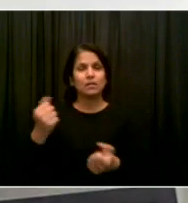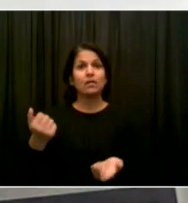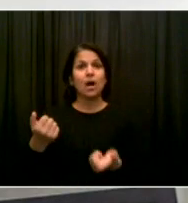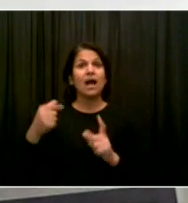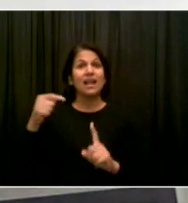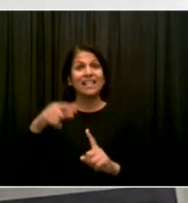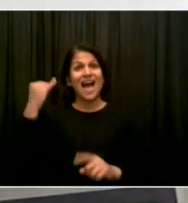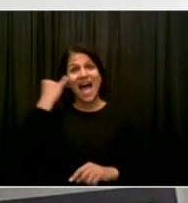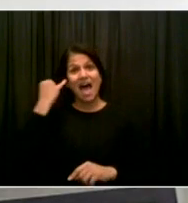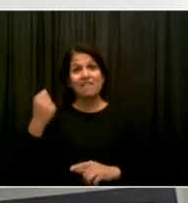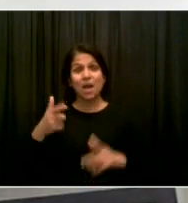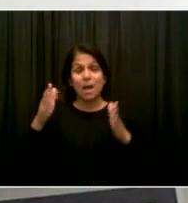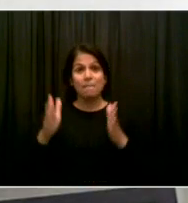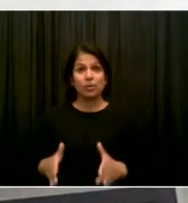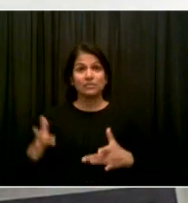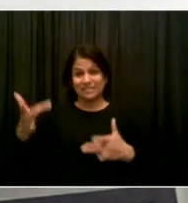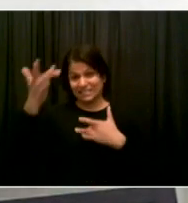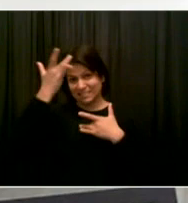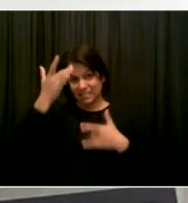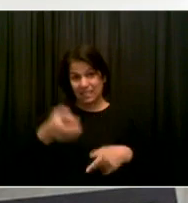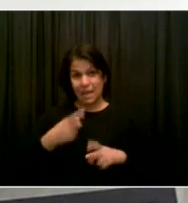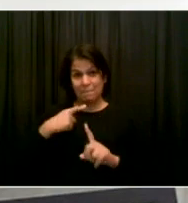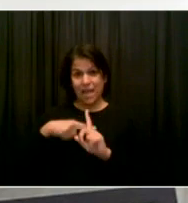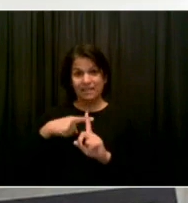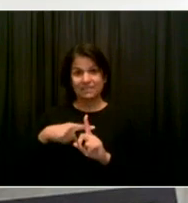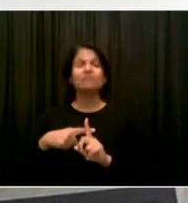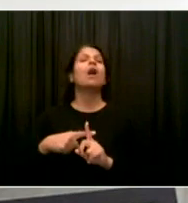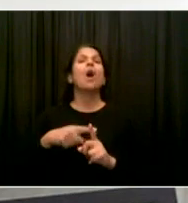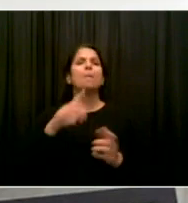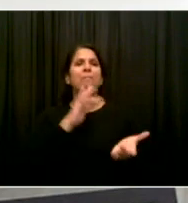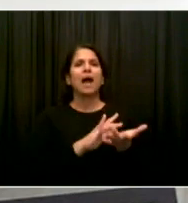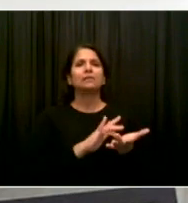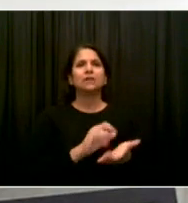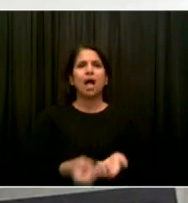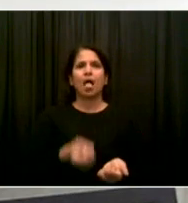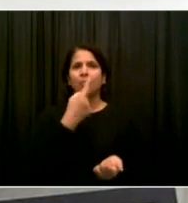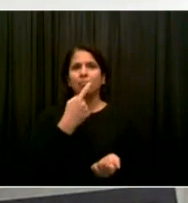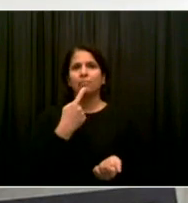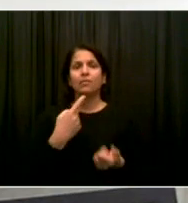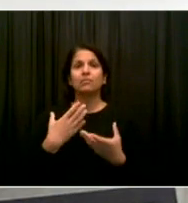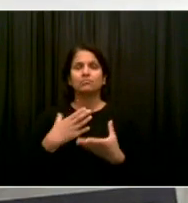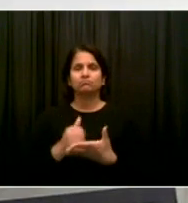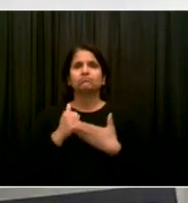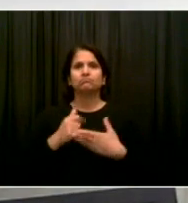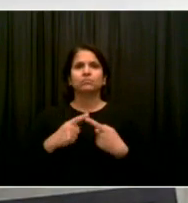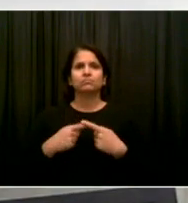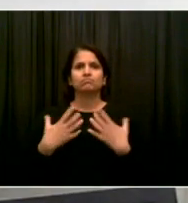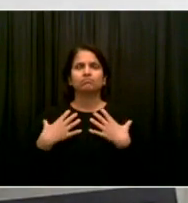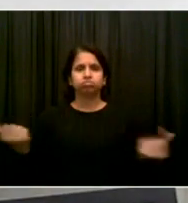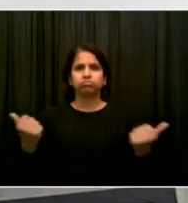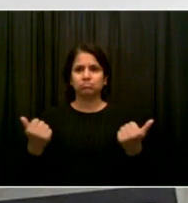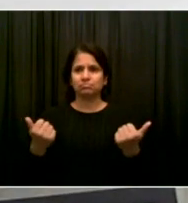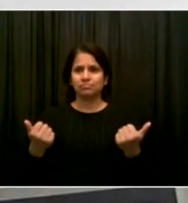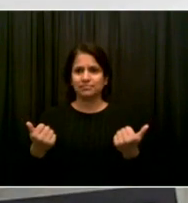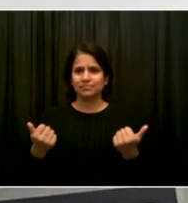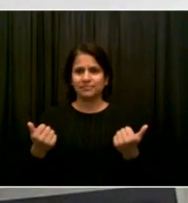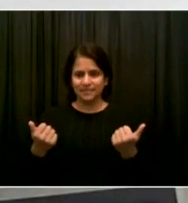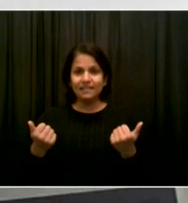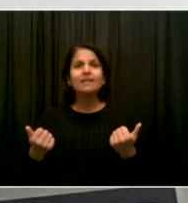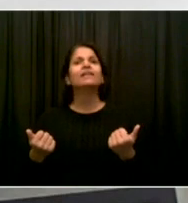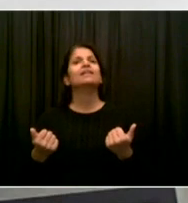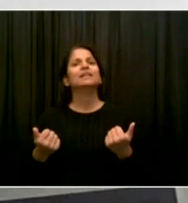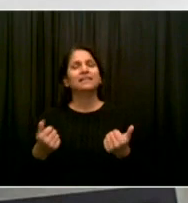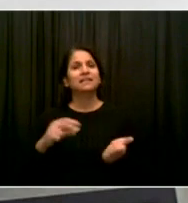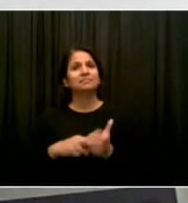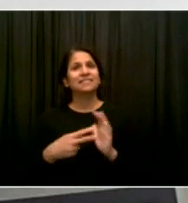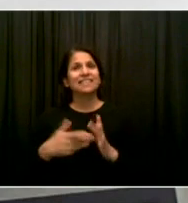positive, to be able to offer them a pill that they can take, which will markedly decrease the chance of